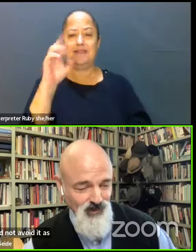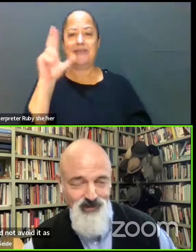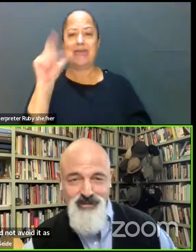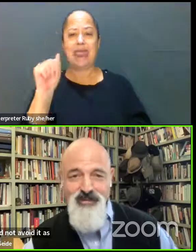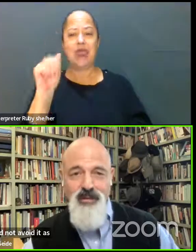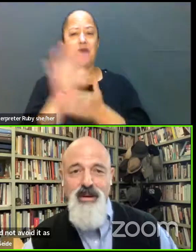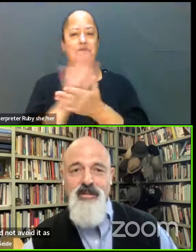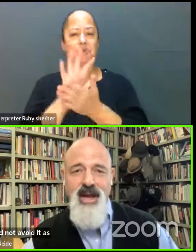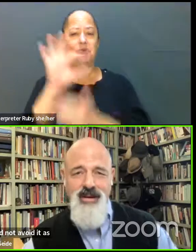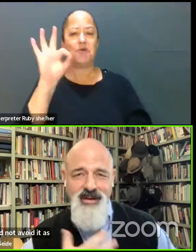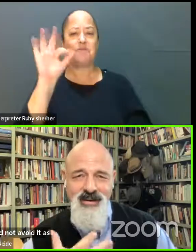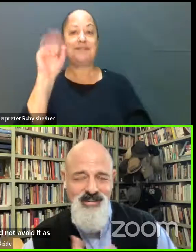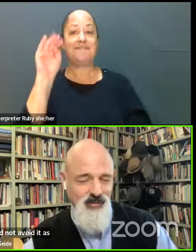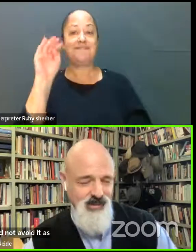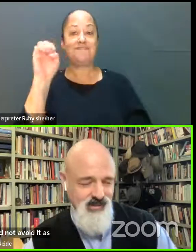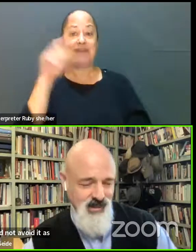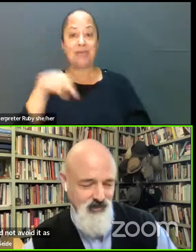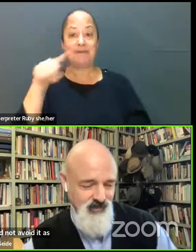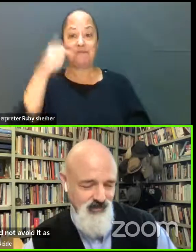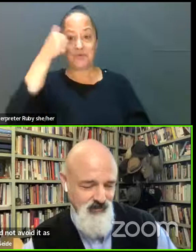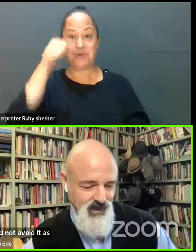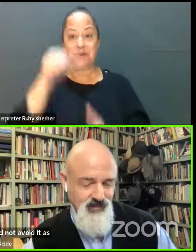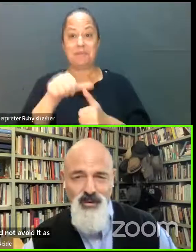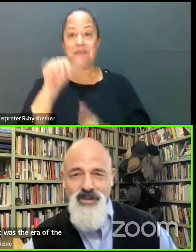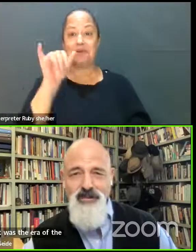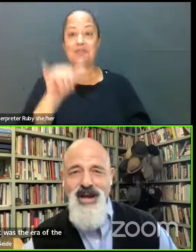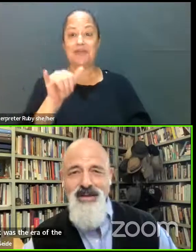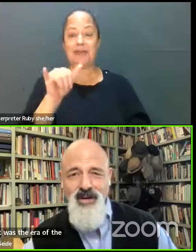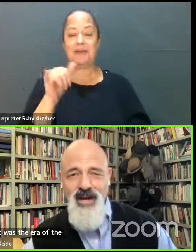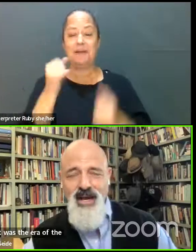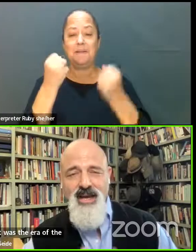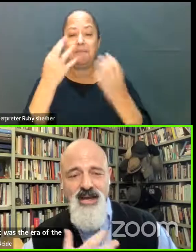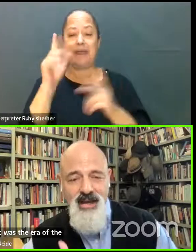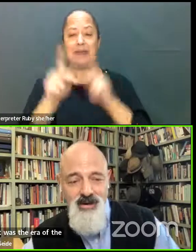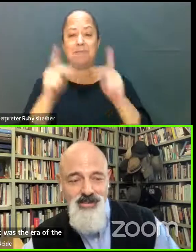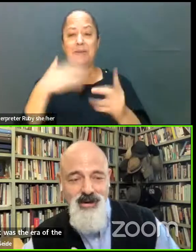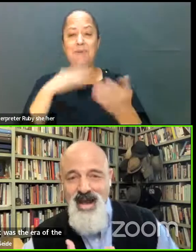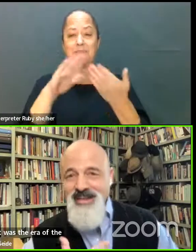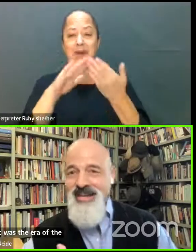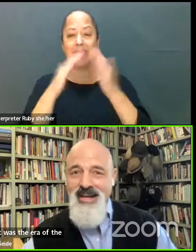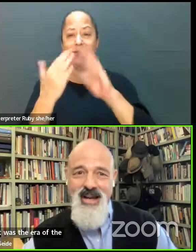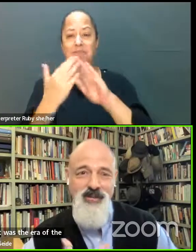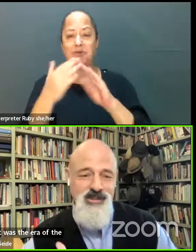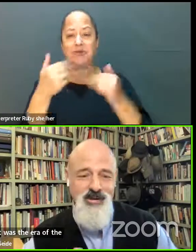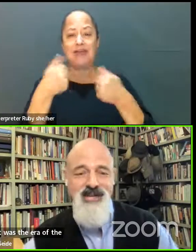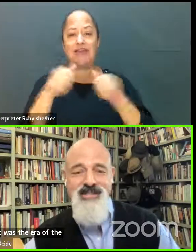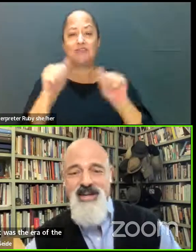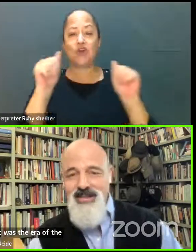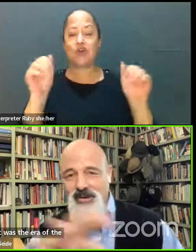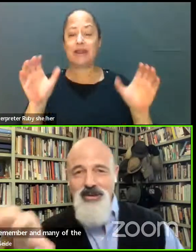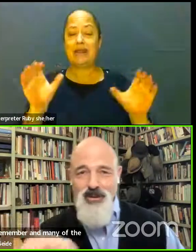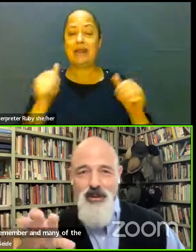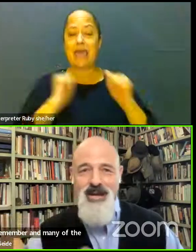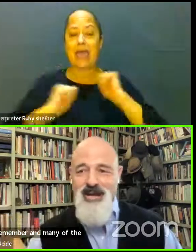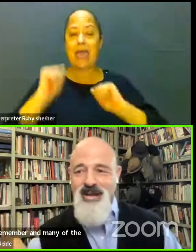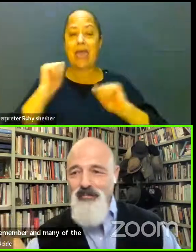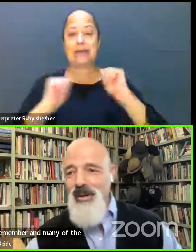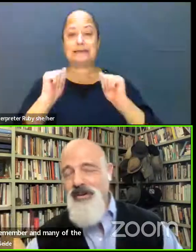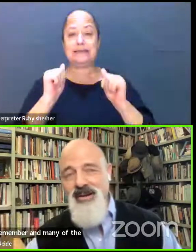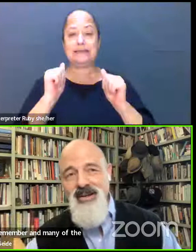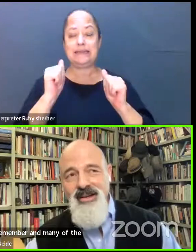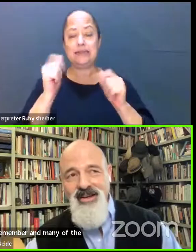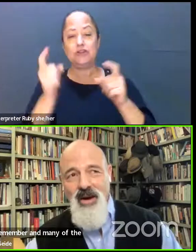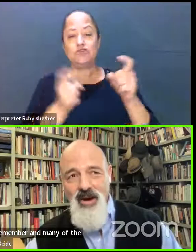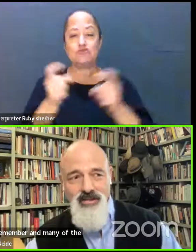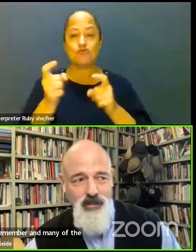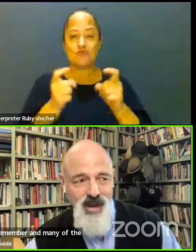for those of you who are old enough to remember that. that was many of the folks in my community. I started acting and I was directing. And so those were my kind of